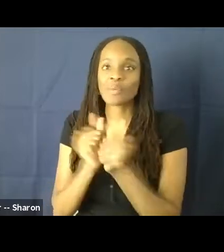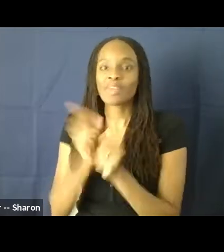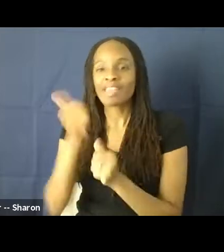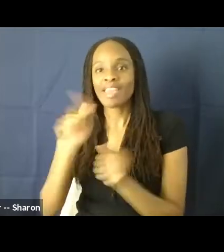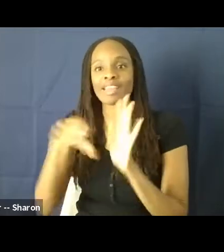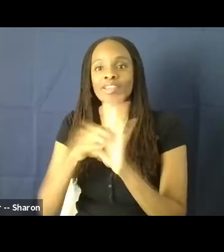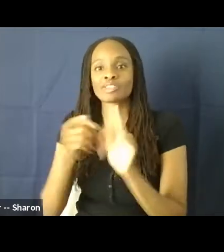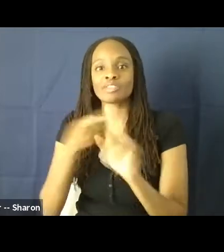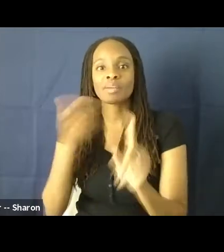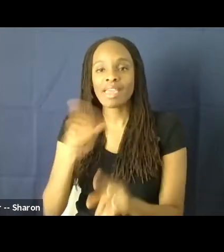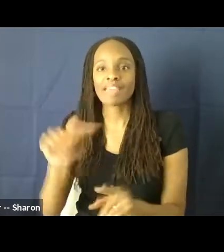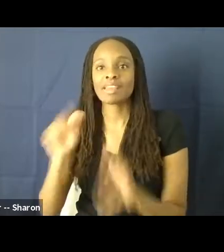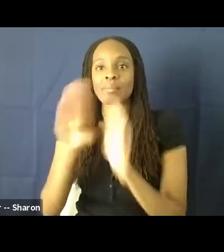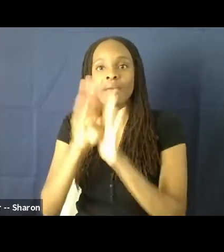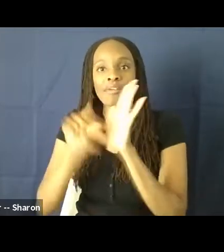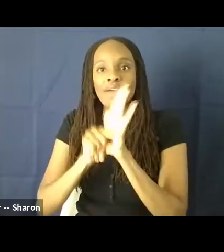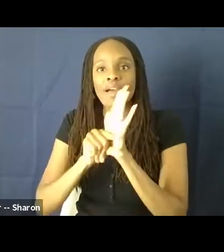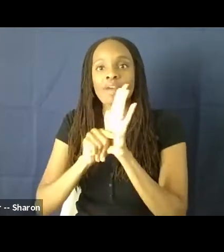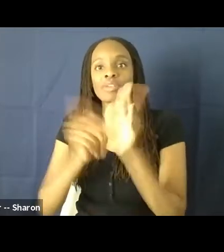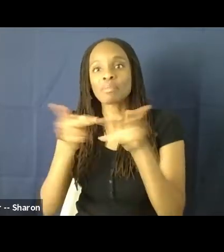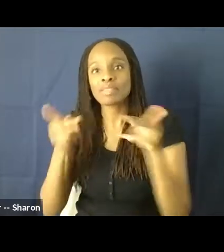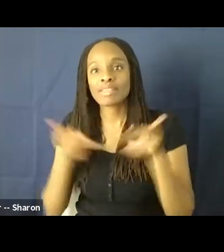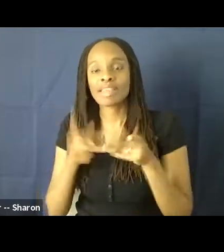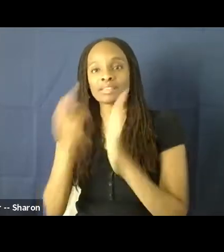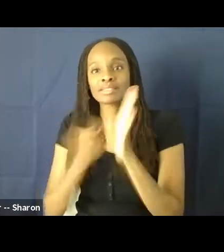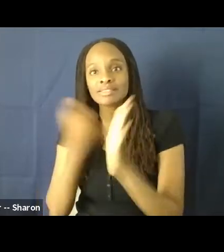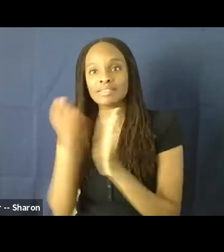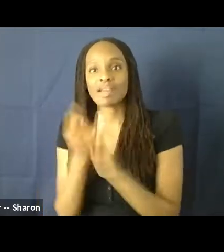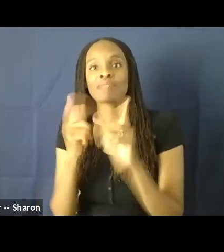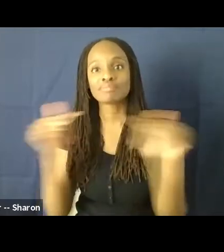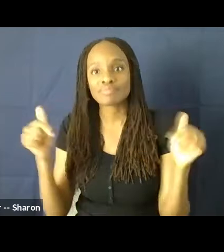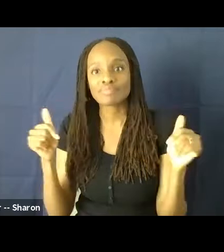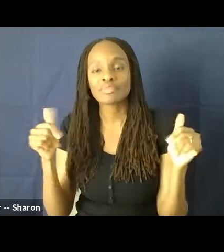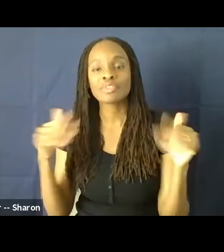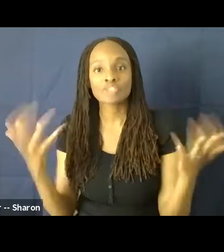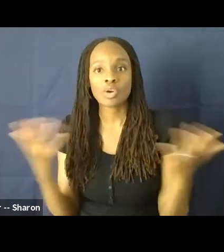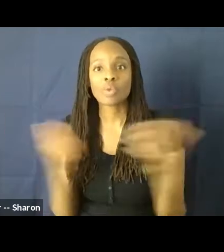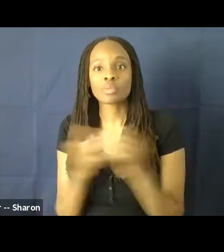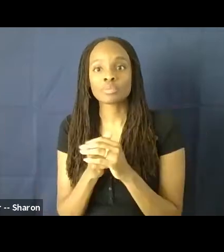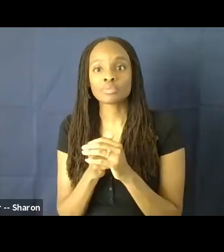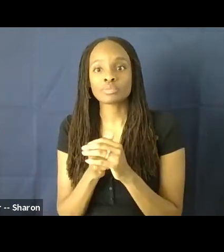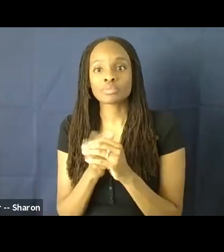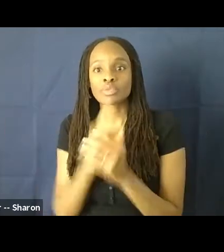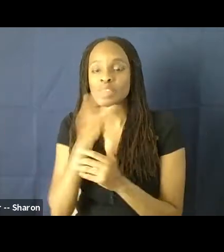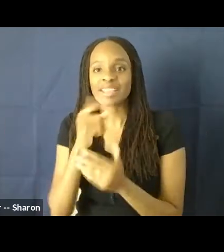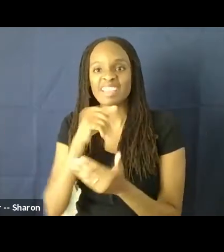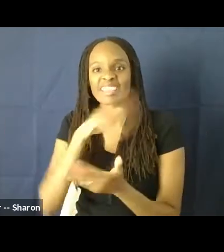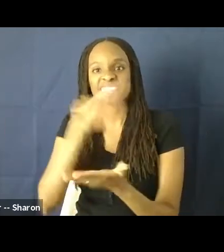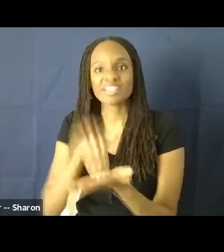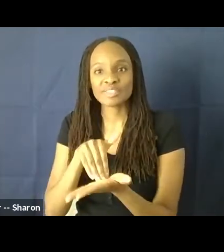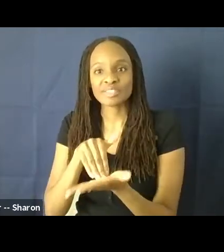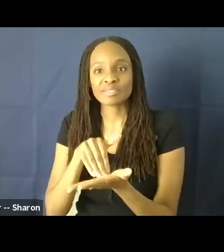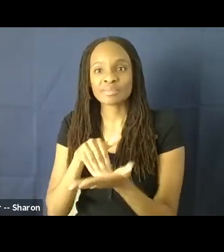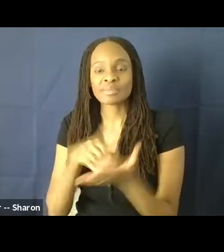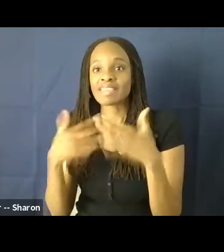place, time period, etc. And so at its core, you know, even if the